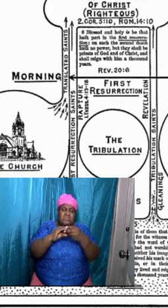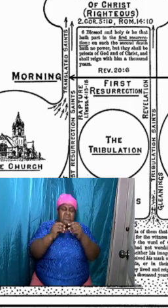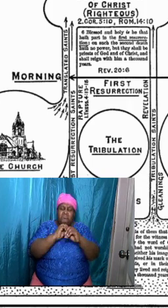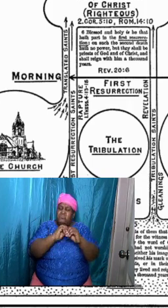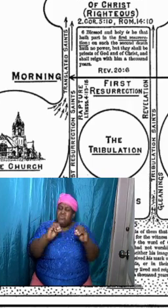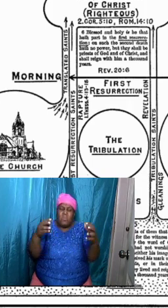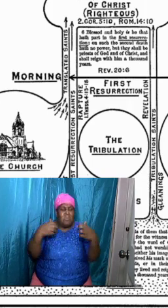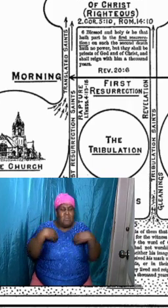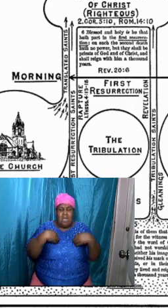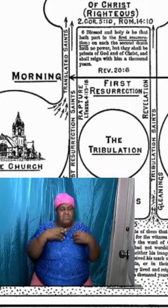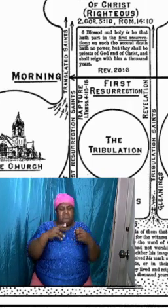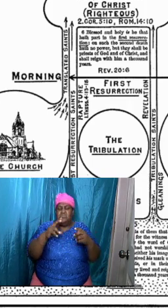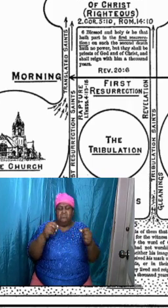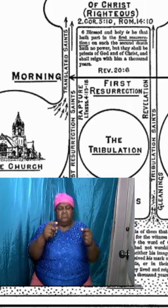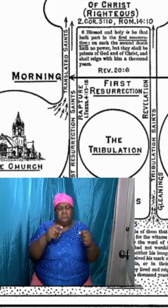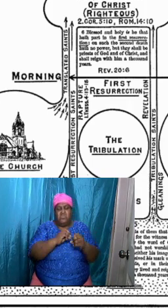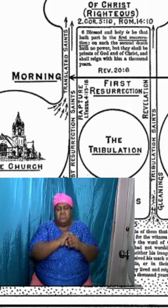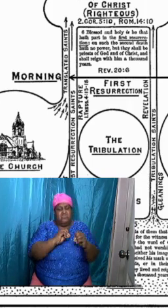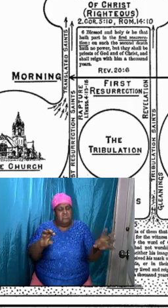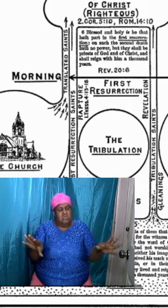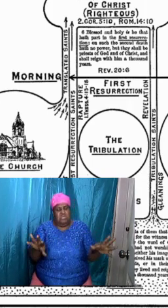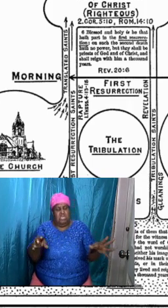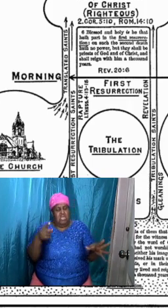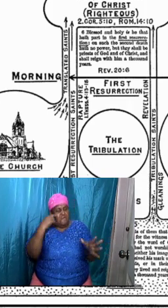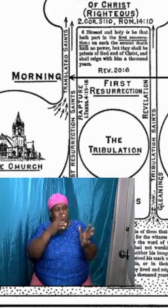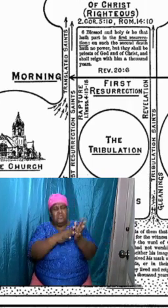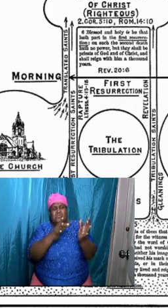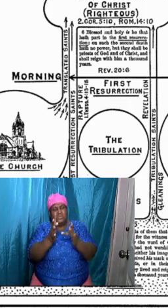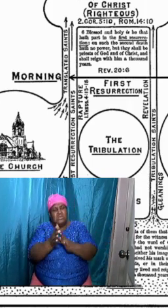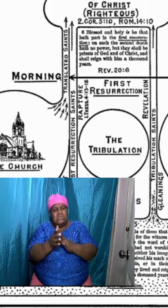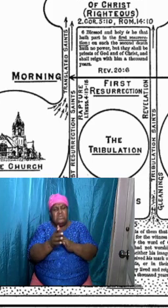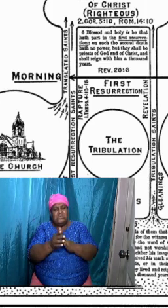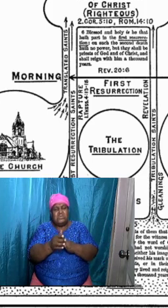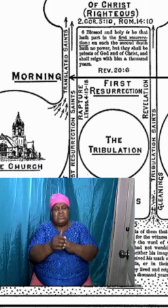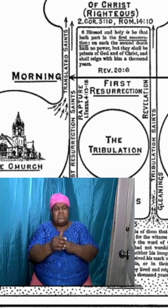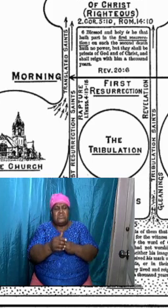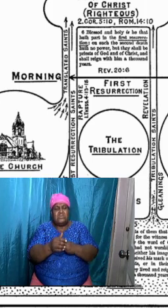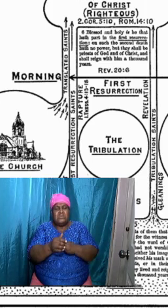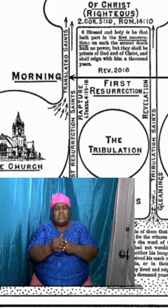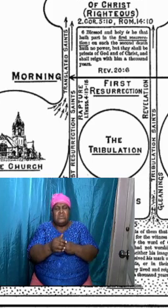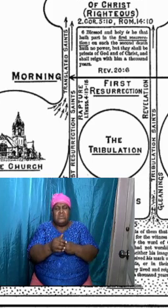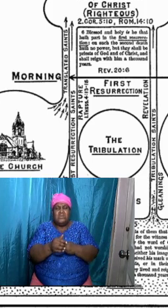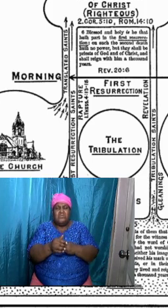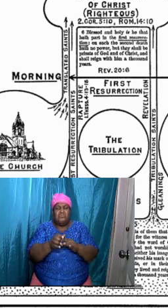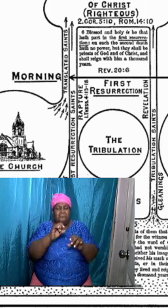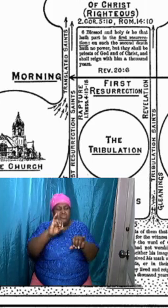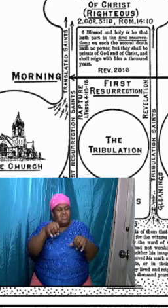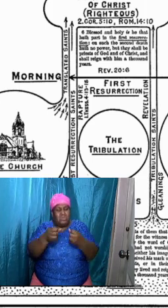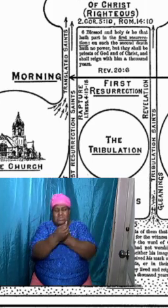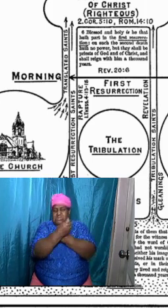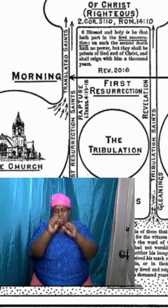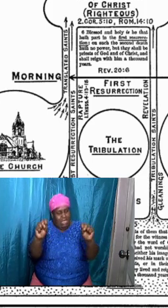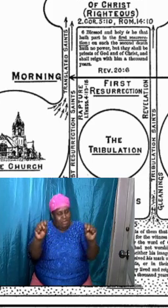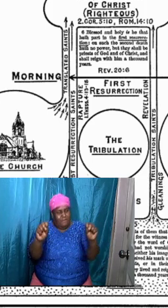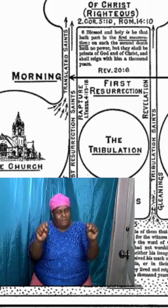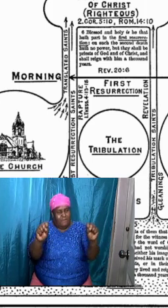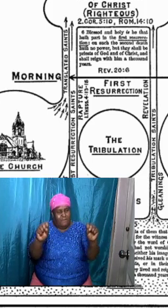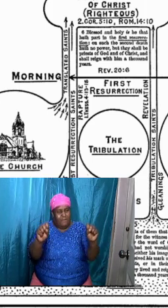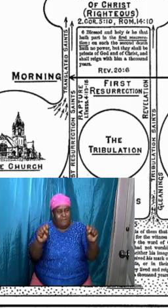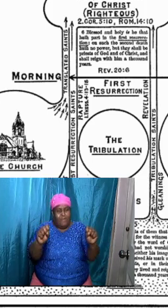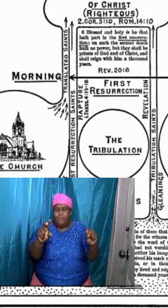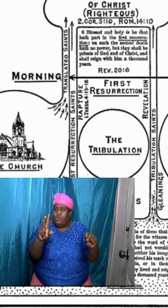have to serve God. I don't have to do good works. And we are going to have a rude